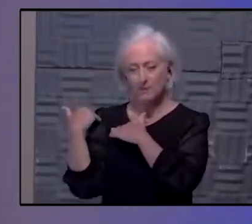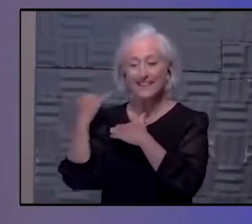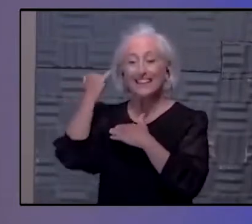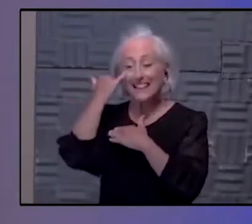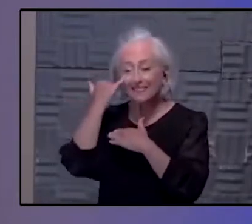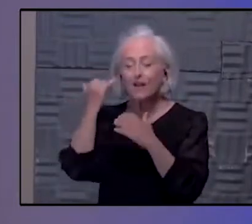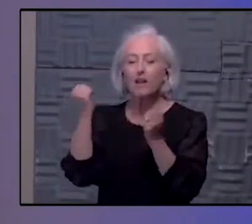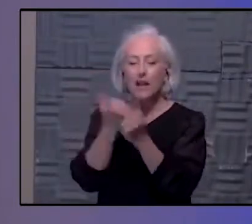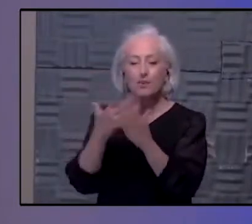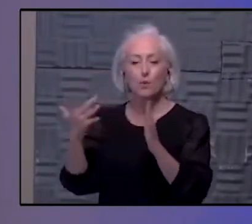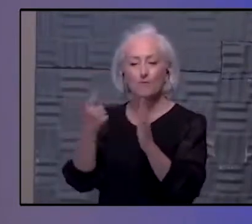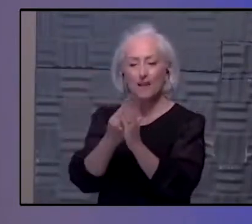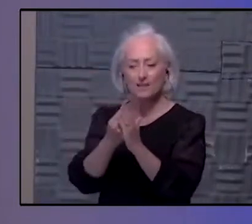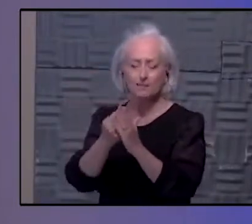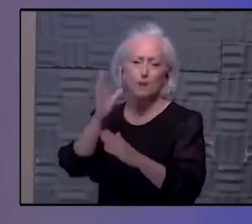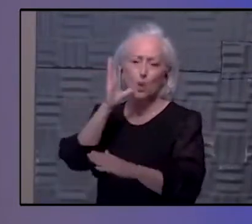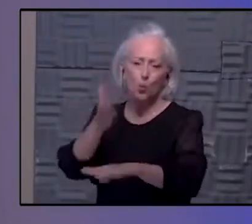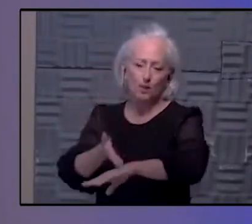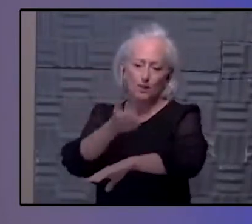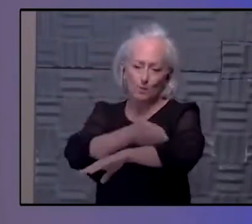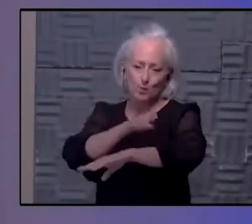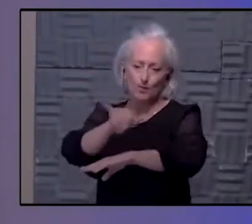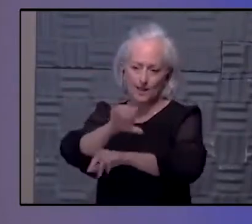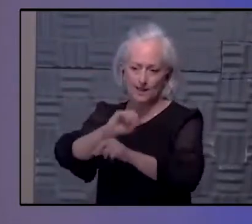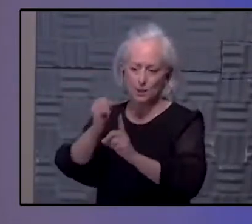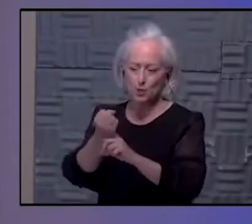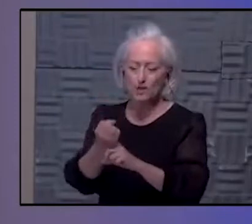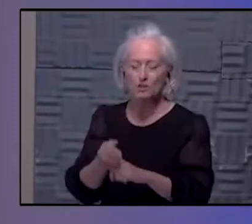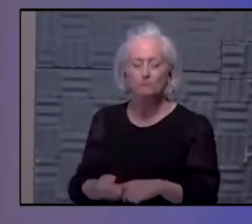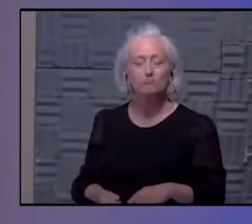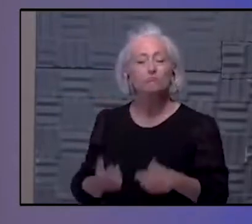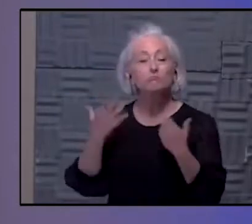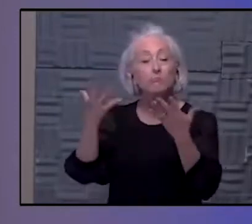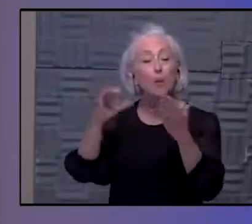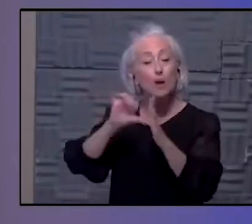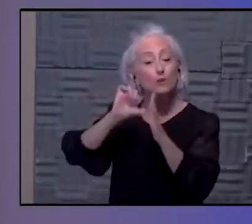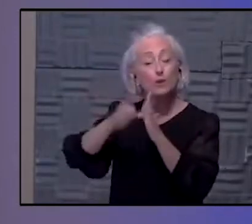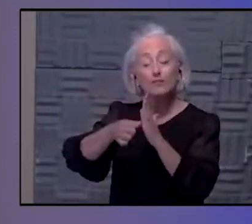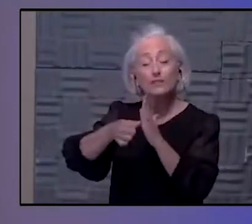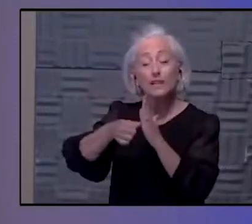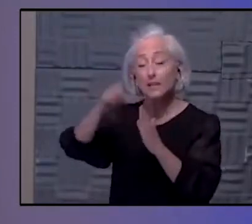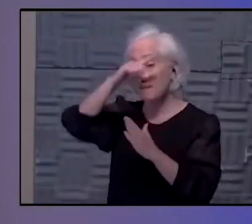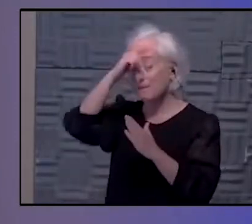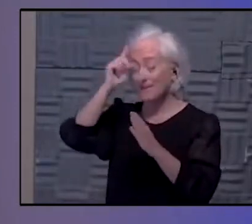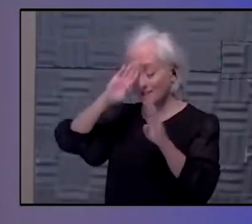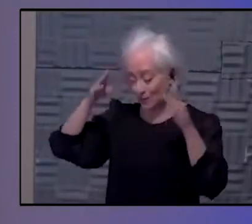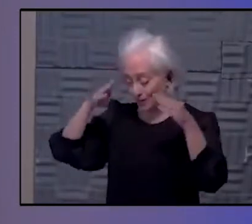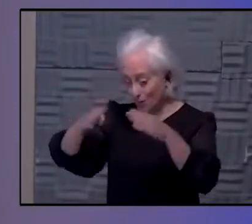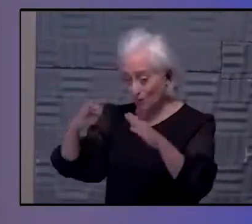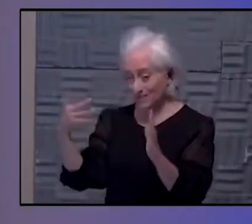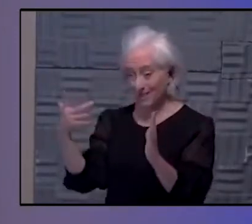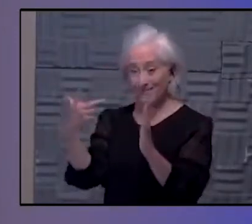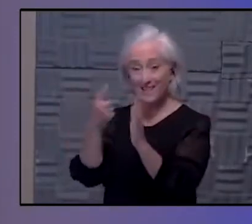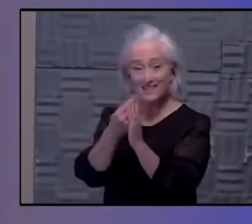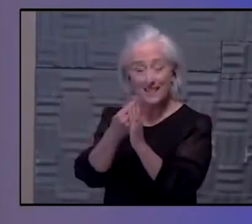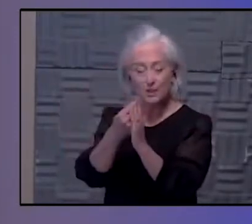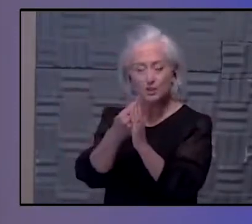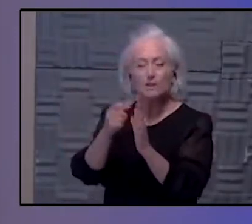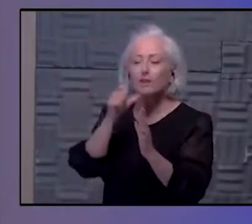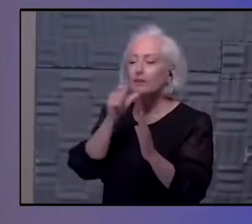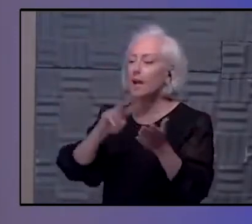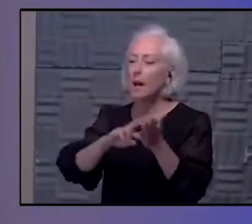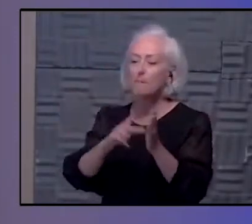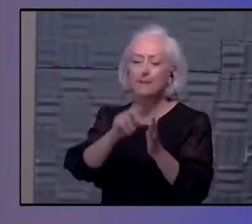other thing I really want to highlight is just because we're really, really focused on vaccination doesn't mean the other things aren't still